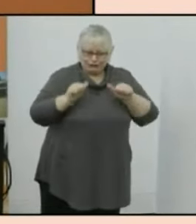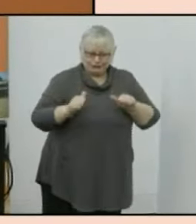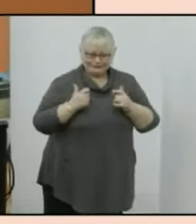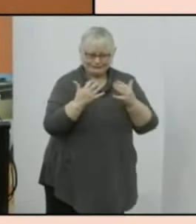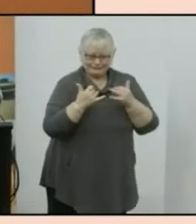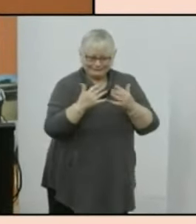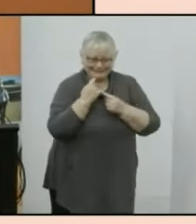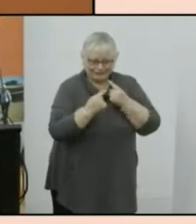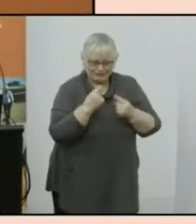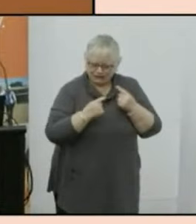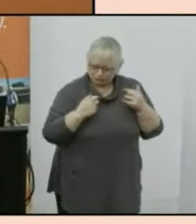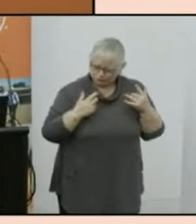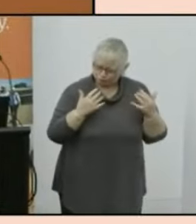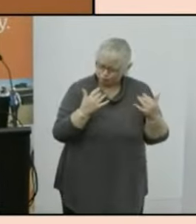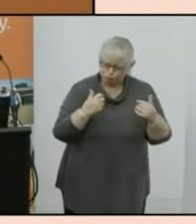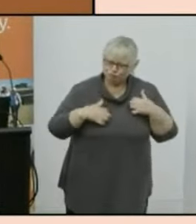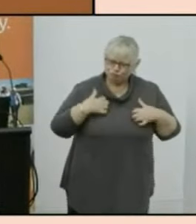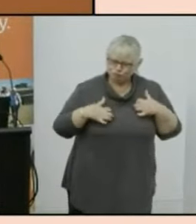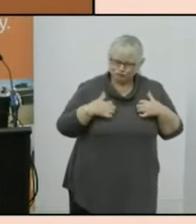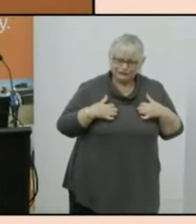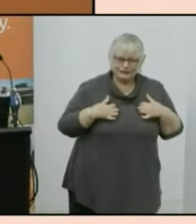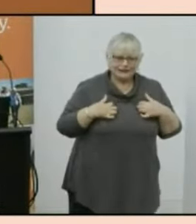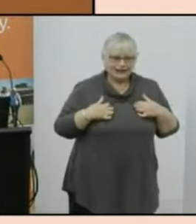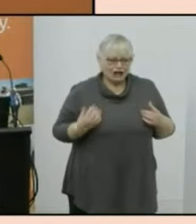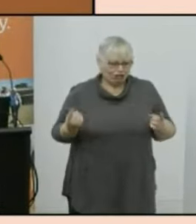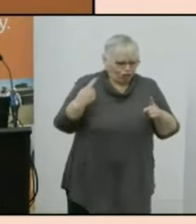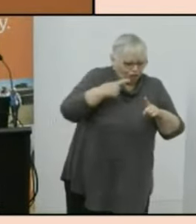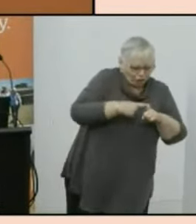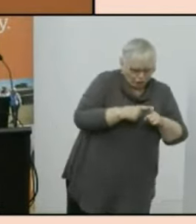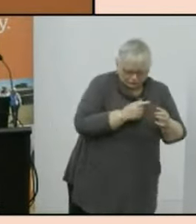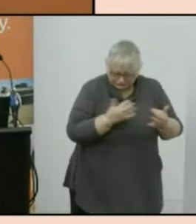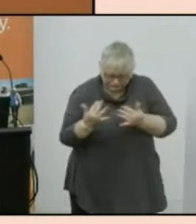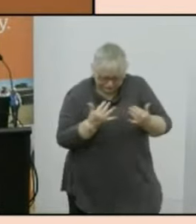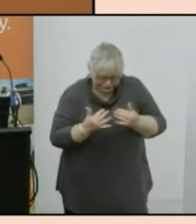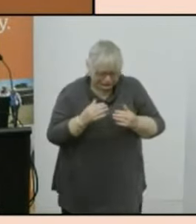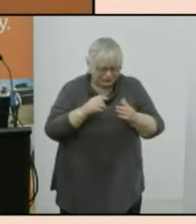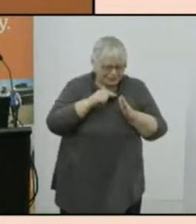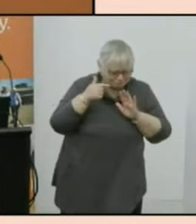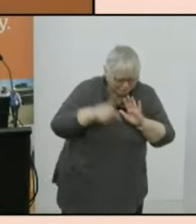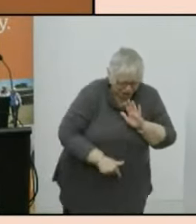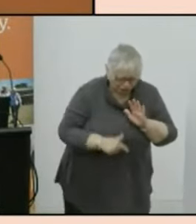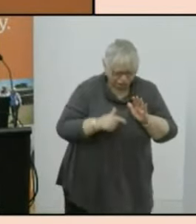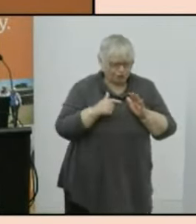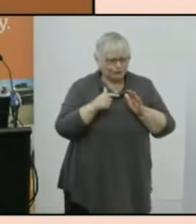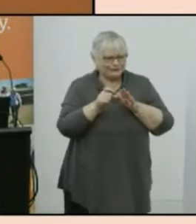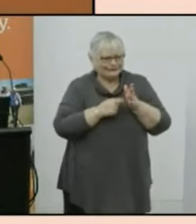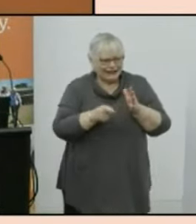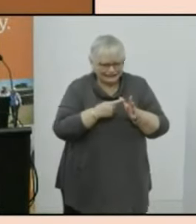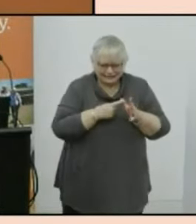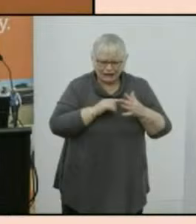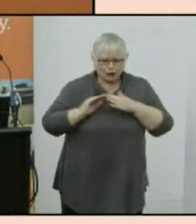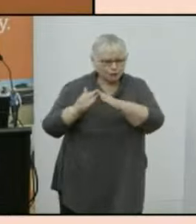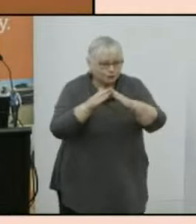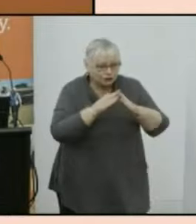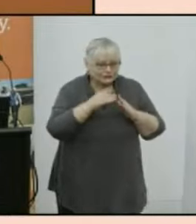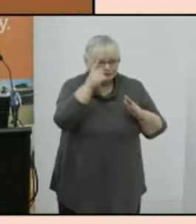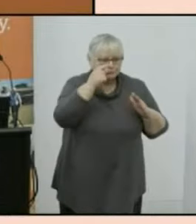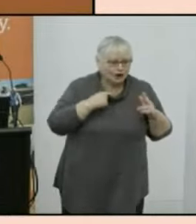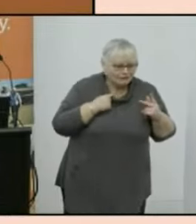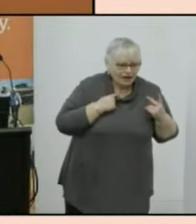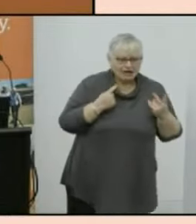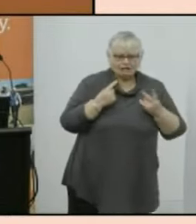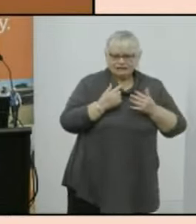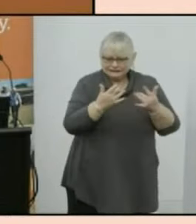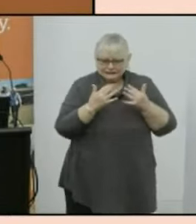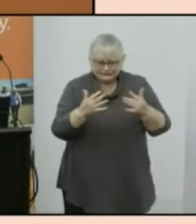data i've used the cross tabulations the micro data the community profiles i've used census data